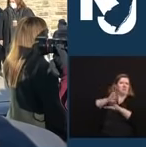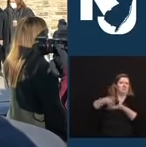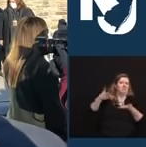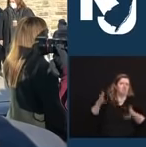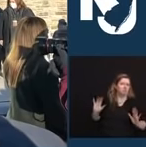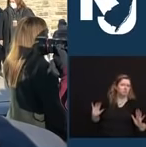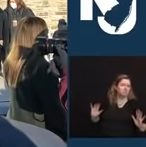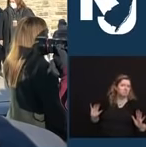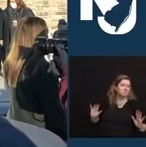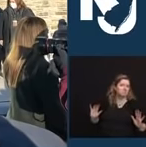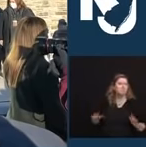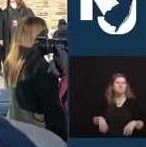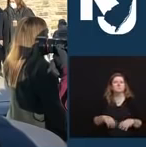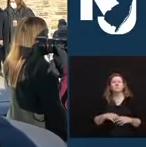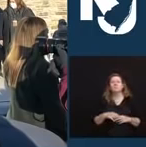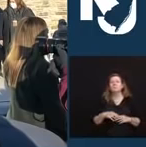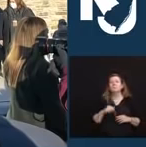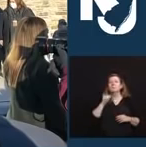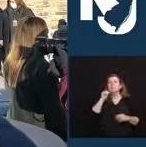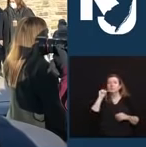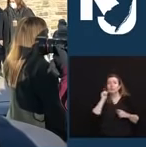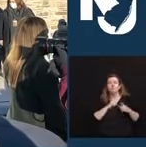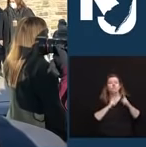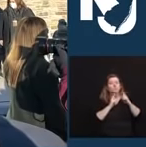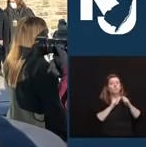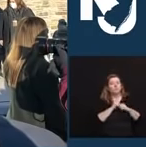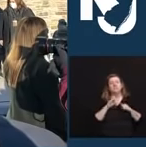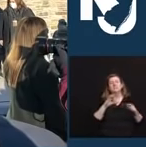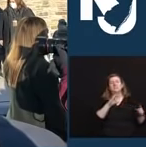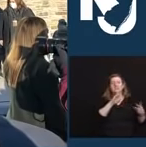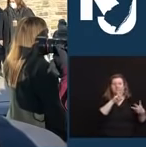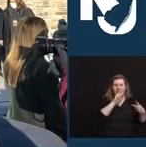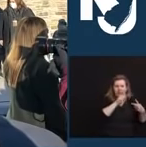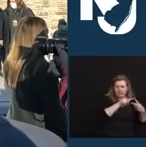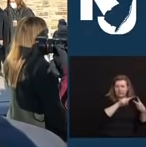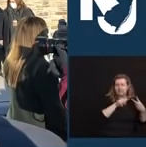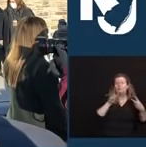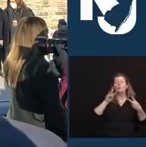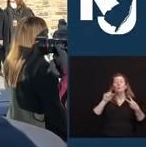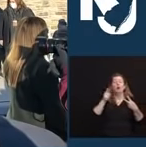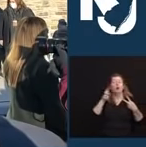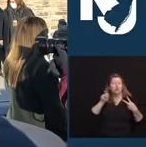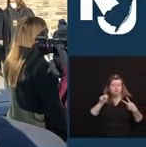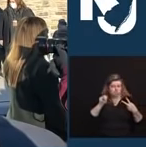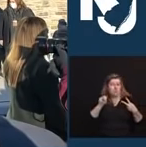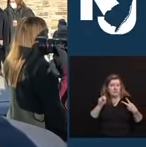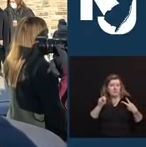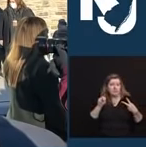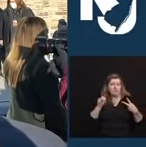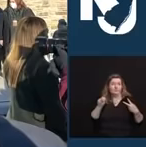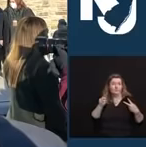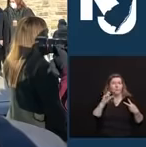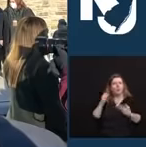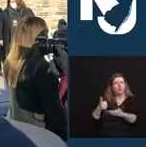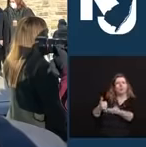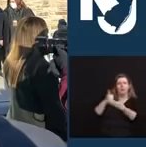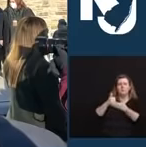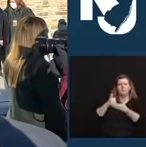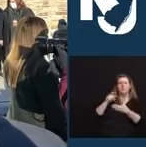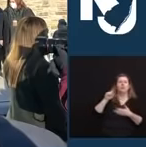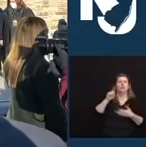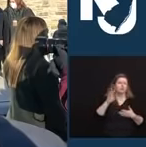CVS and Walgreens. They will continue working with their facilities that have been accepted into the program to schedule their